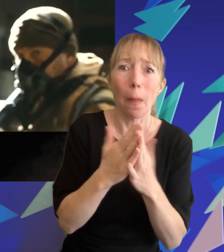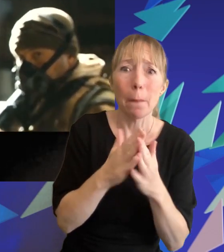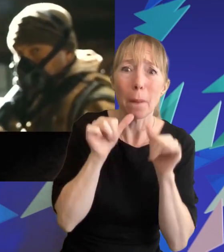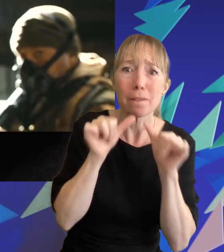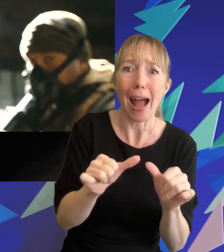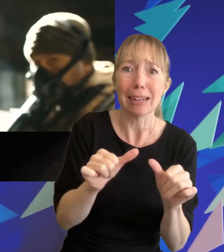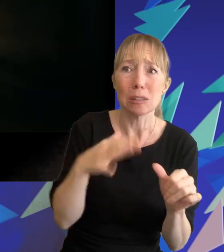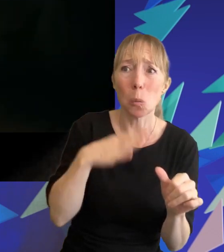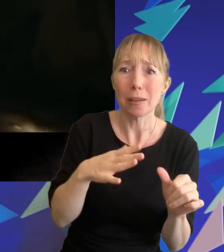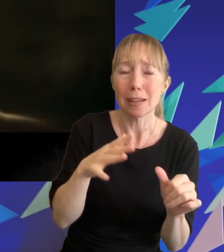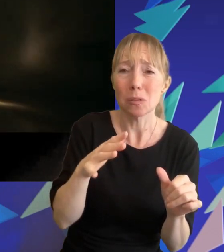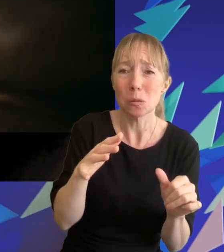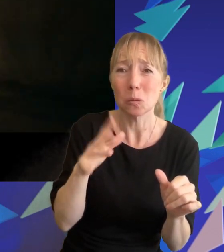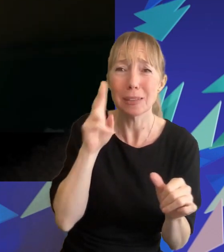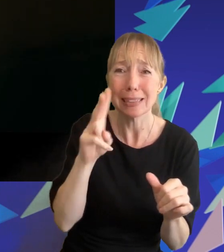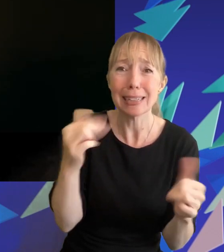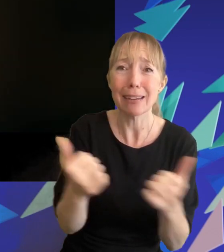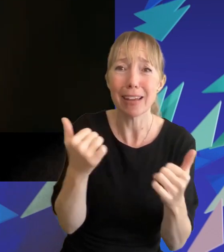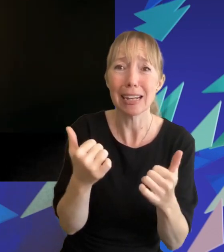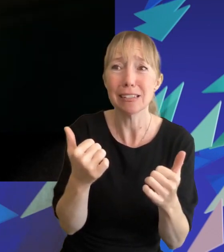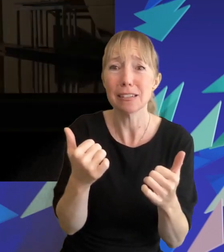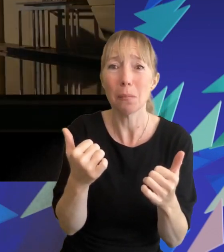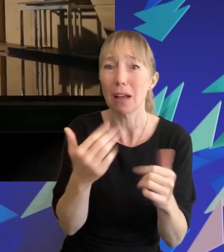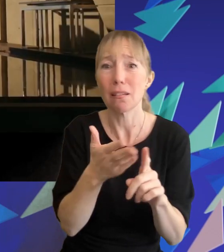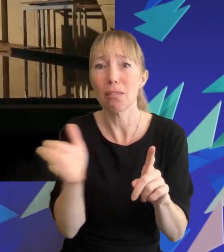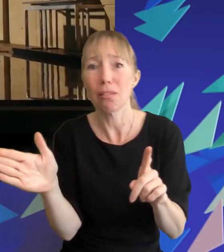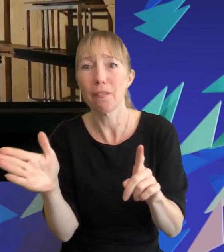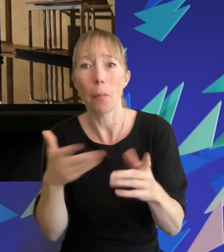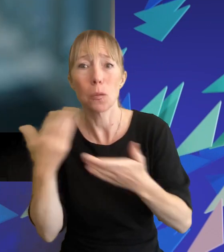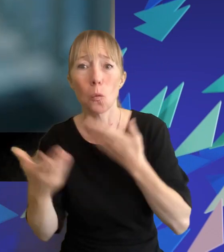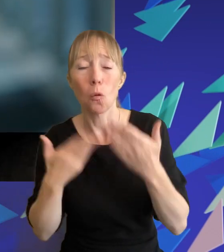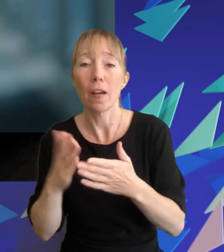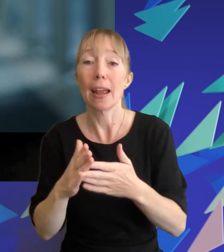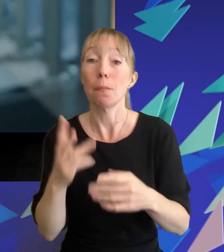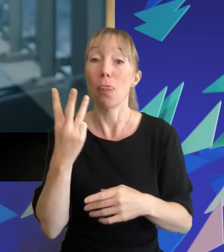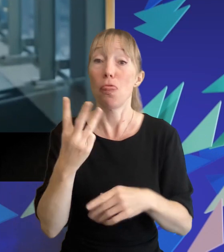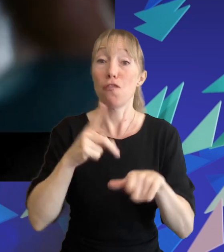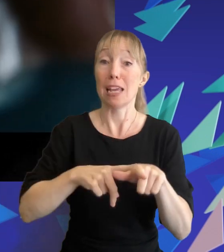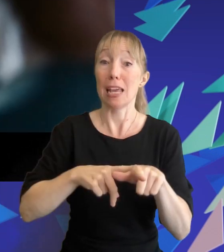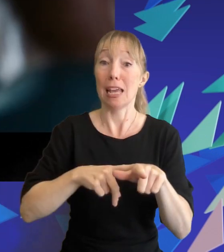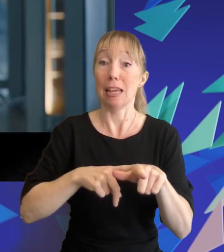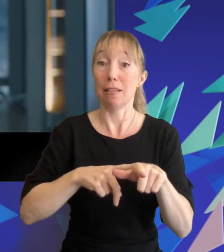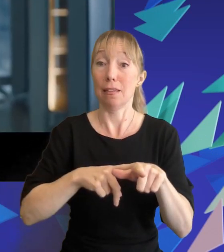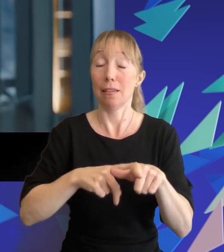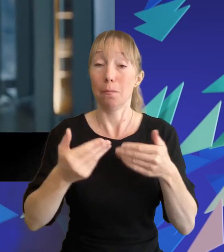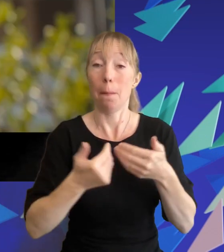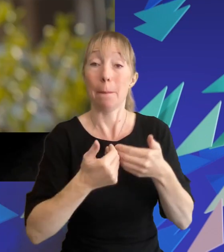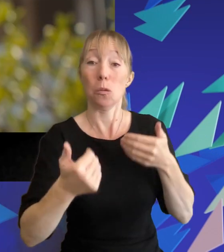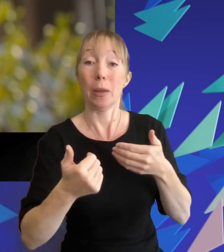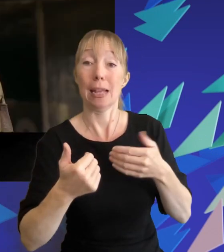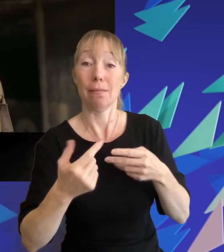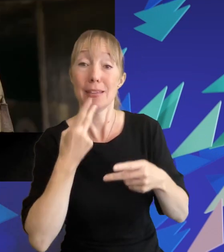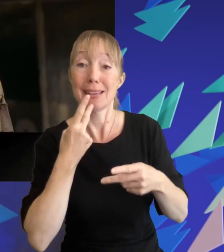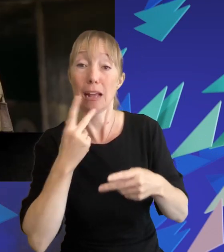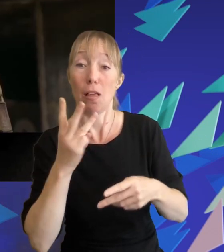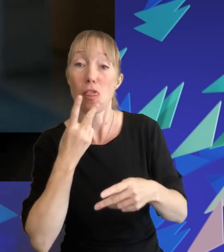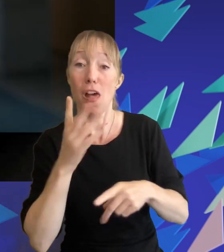closure it didn't help that it also been three years since its predecessor due to lead actor dylan o'brien enduring a pretty severe entry